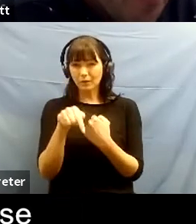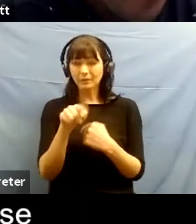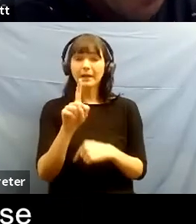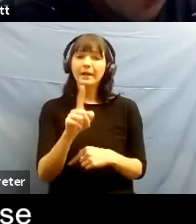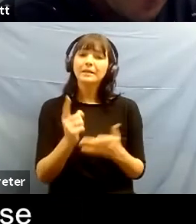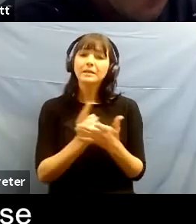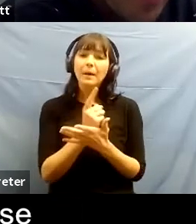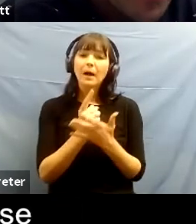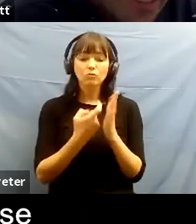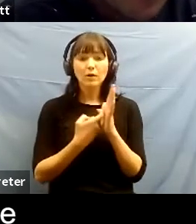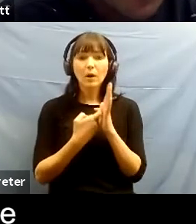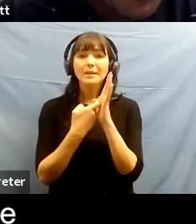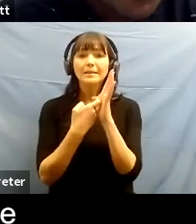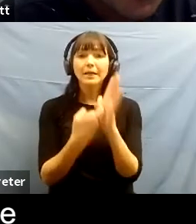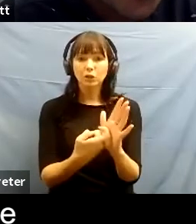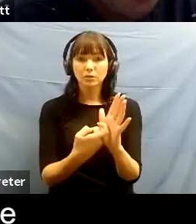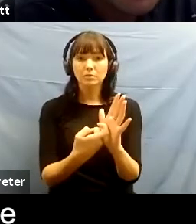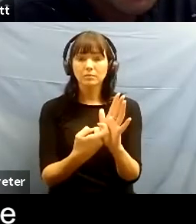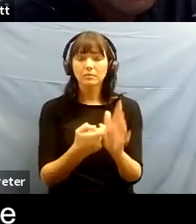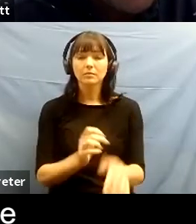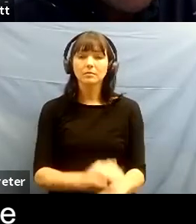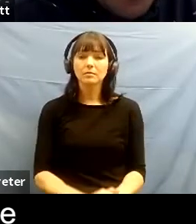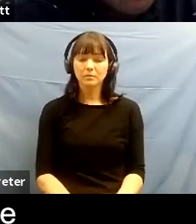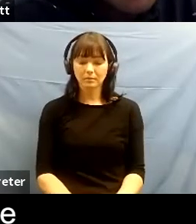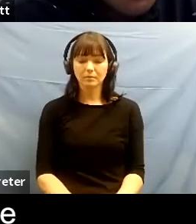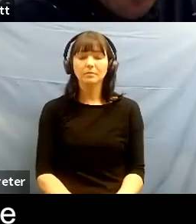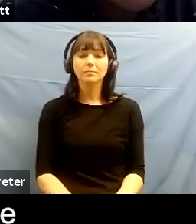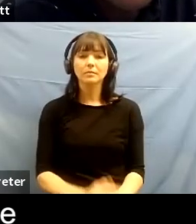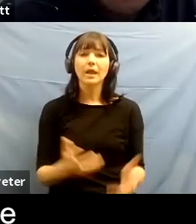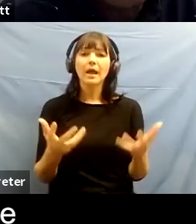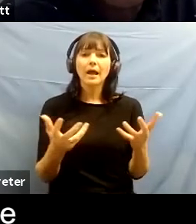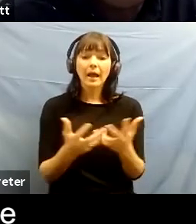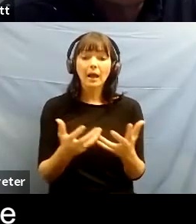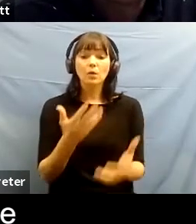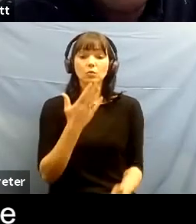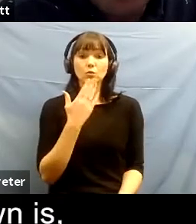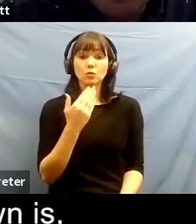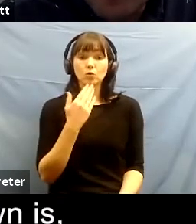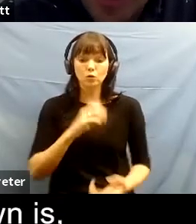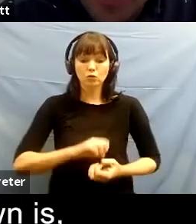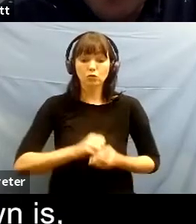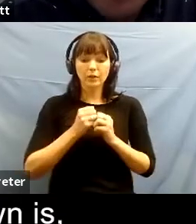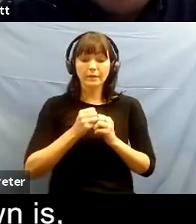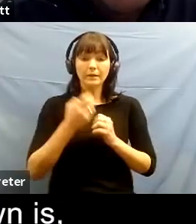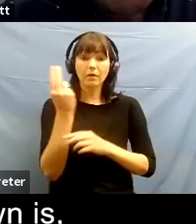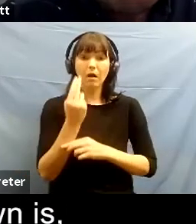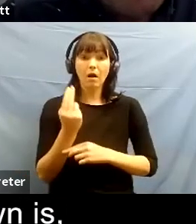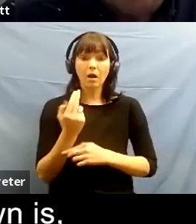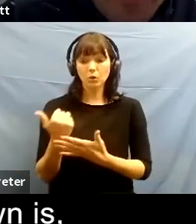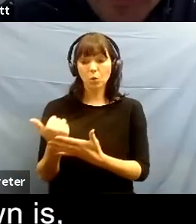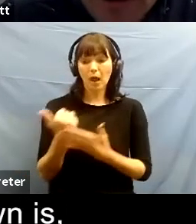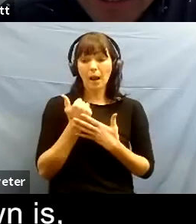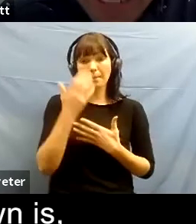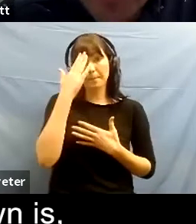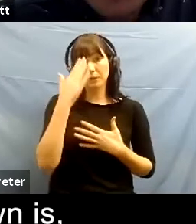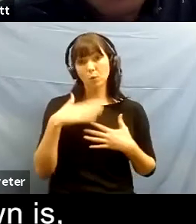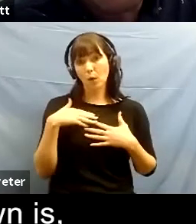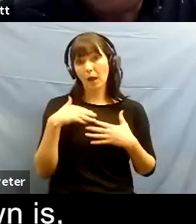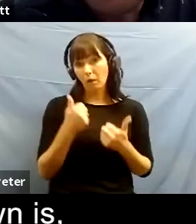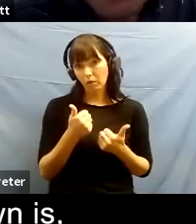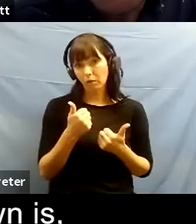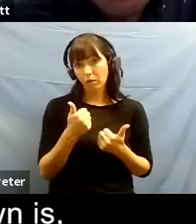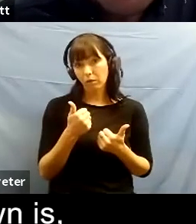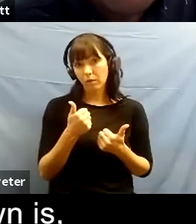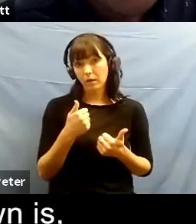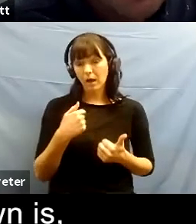um we have a question how do you suggest you best use creativity art to help your mental health um so one thing i've noted down is